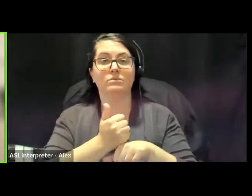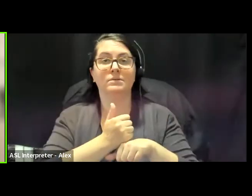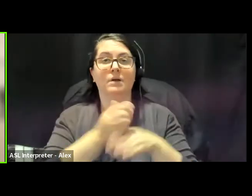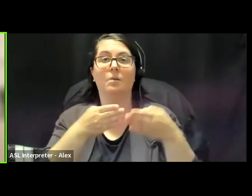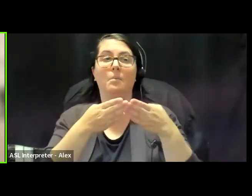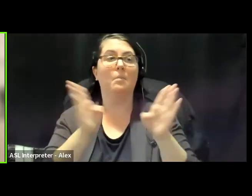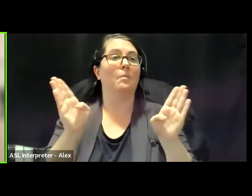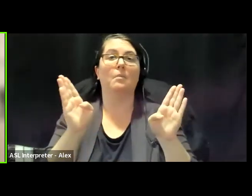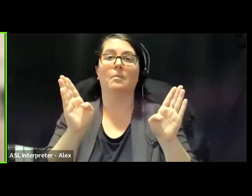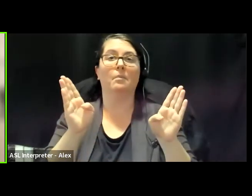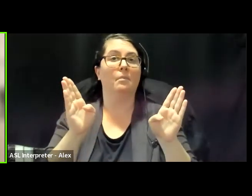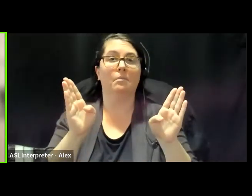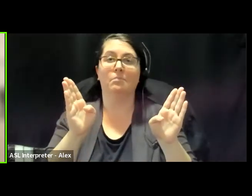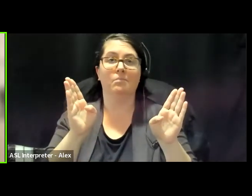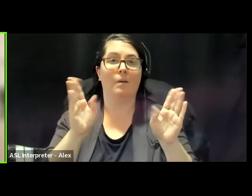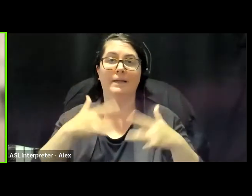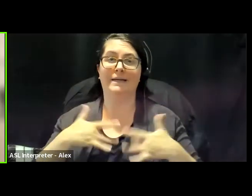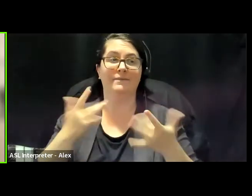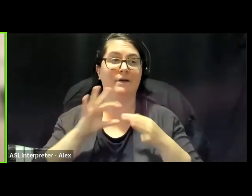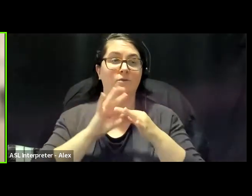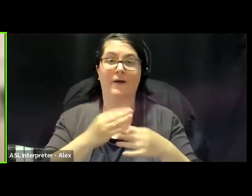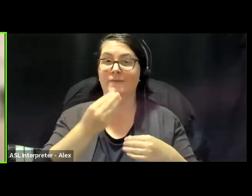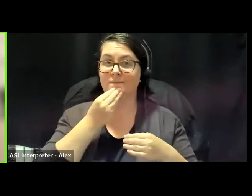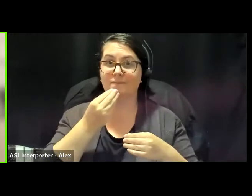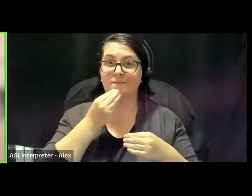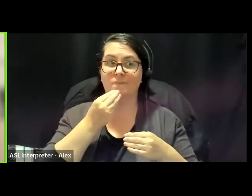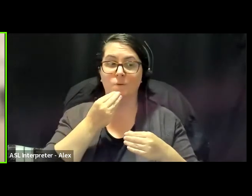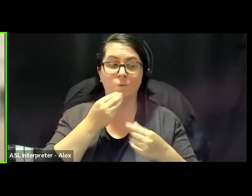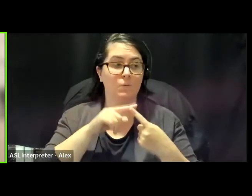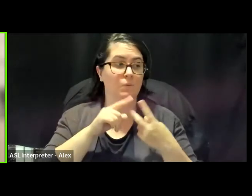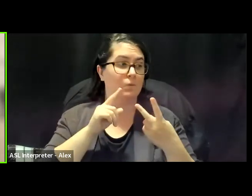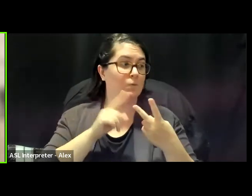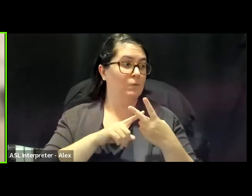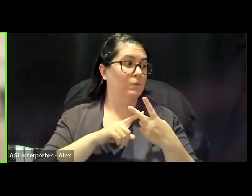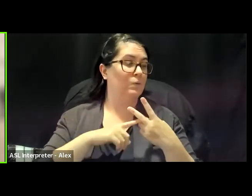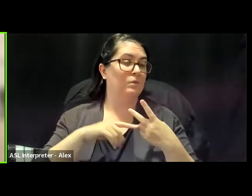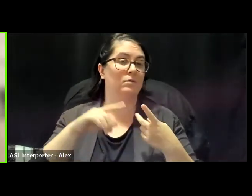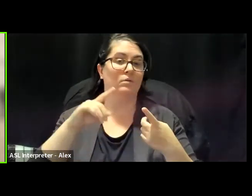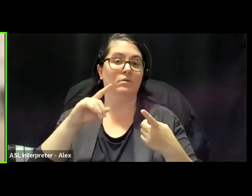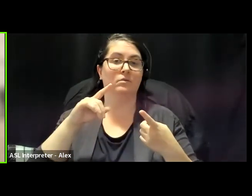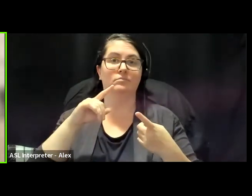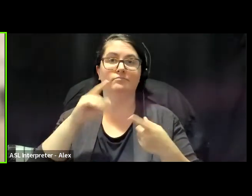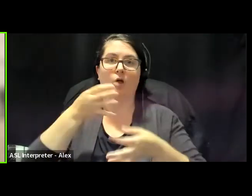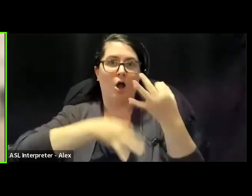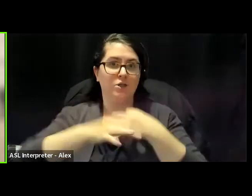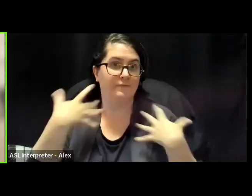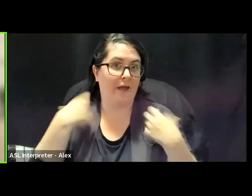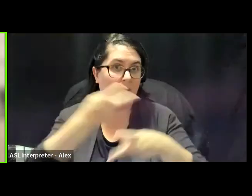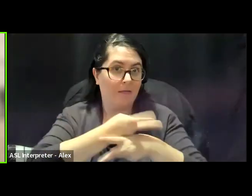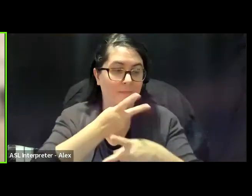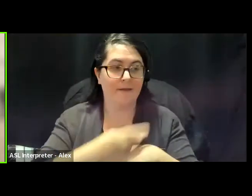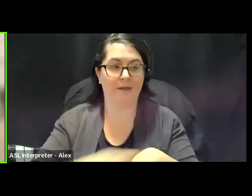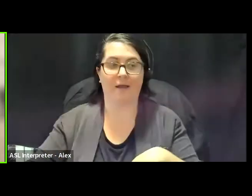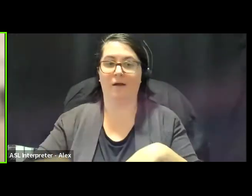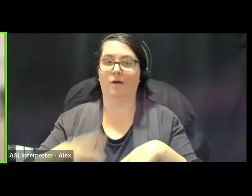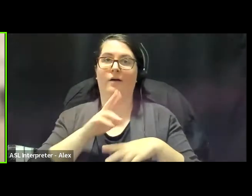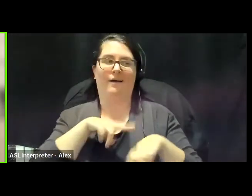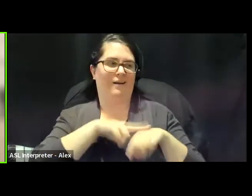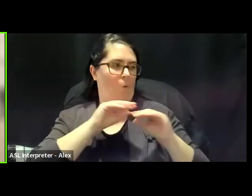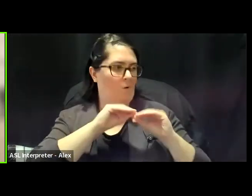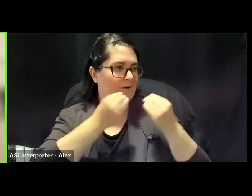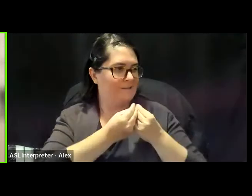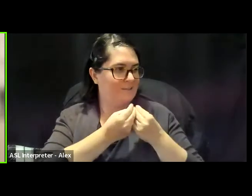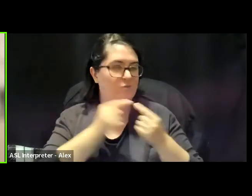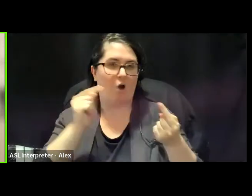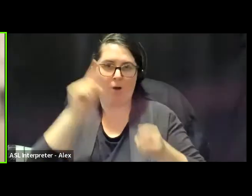events on food sovereignty, access to decarceralized and alternative health care, grassroots and Indigenous harm